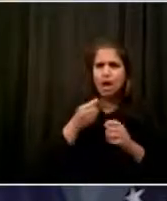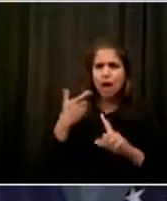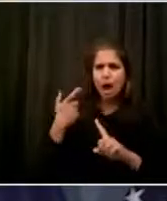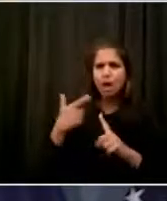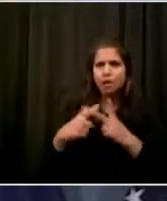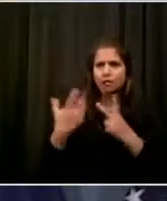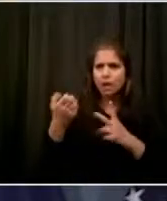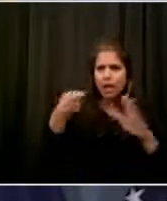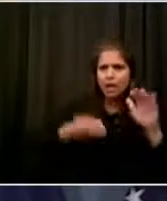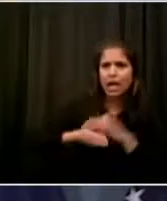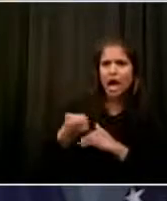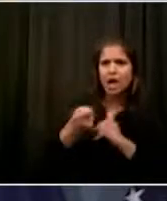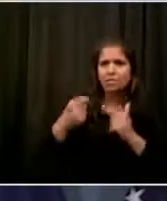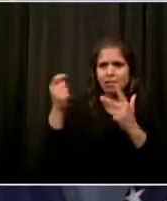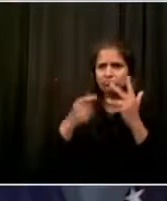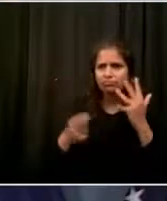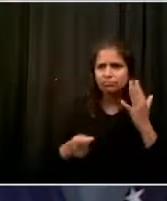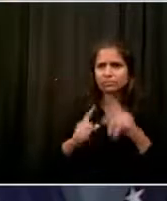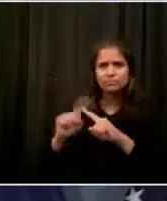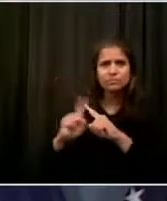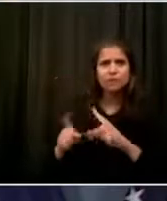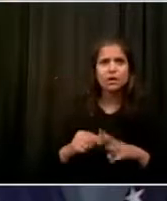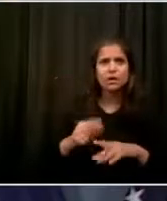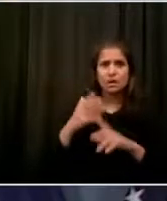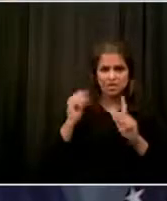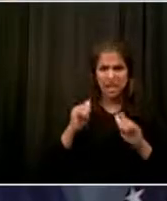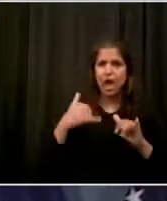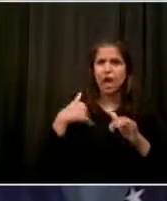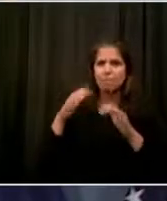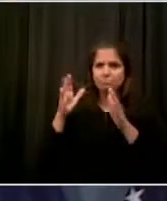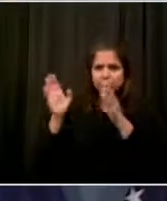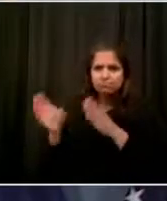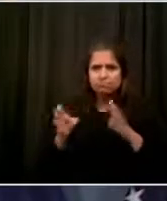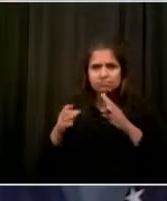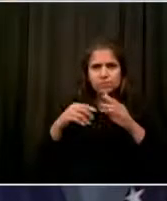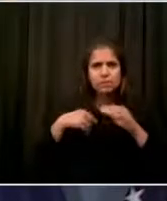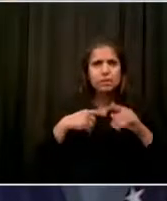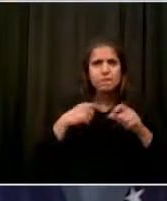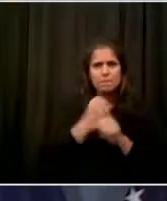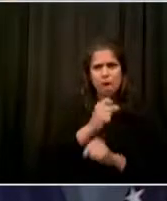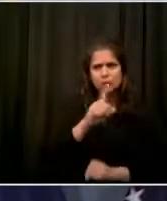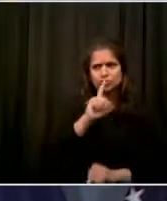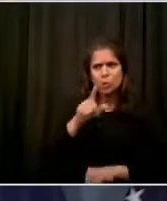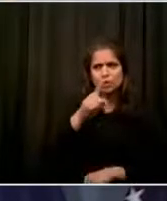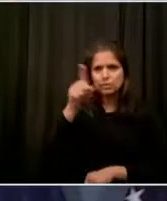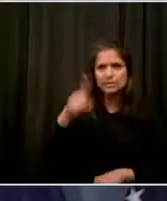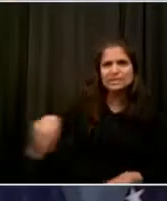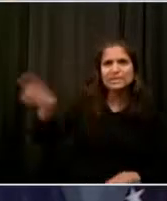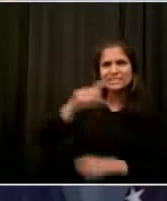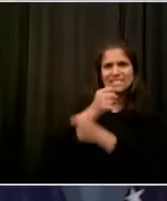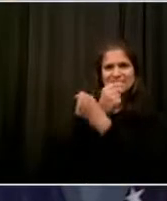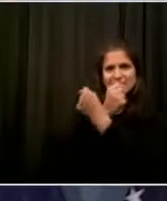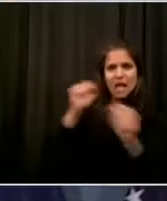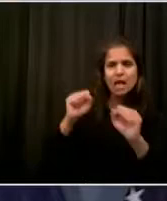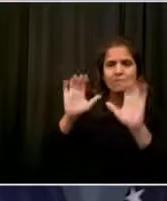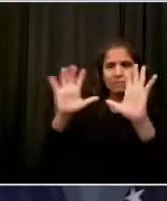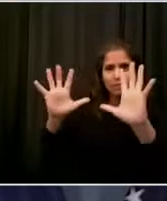what was motivating the commissioner, but there will be a full investigation. Next, we have Steve from Westwood One News.